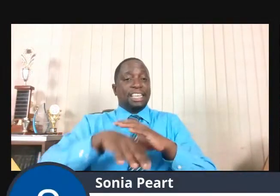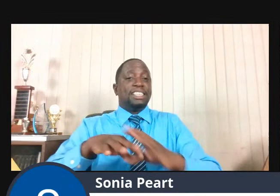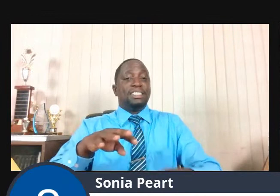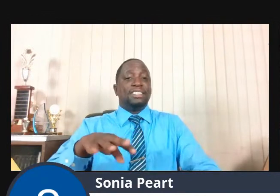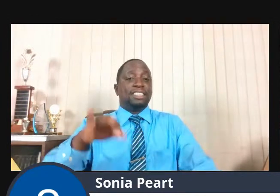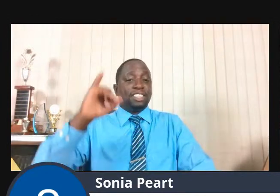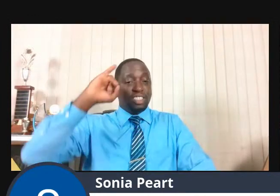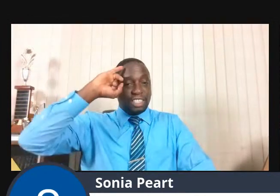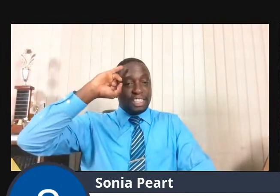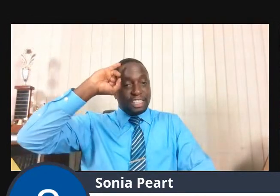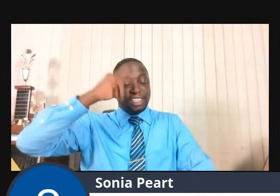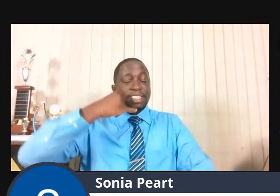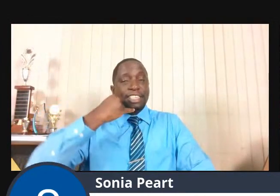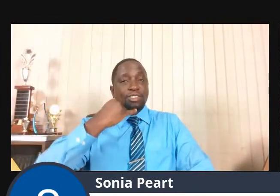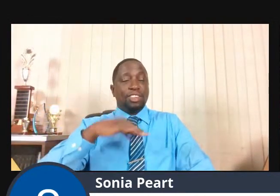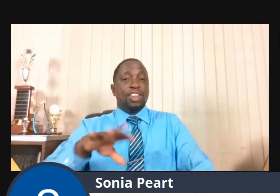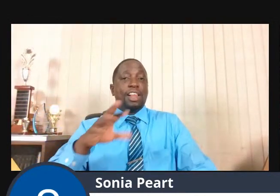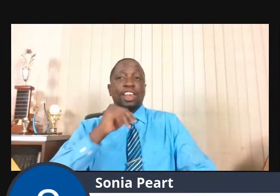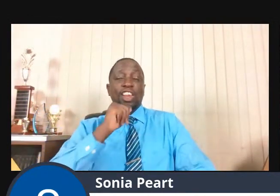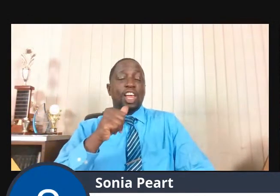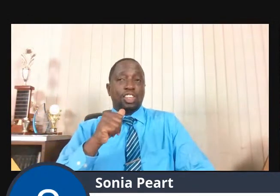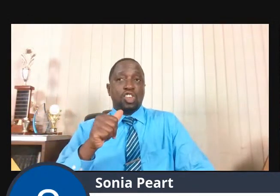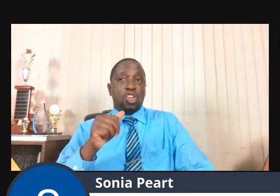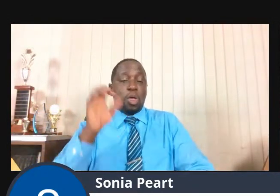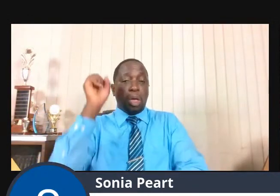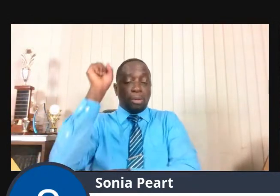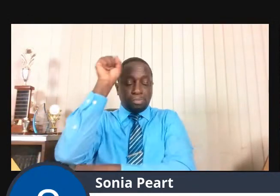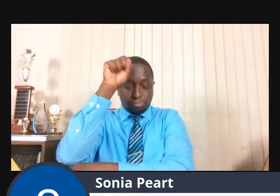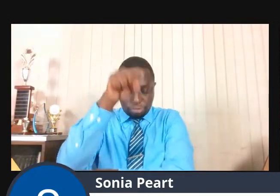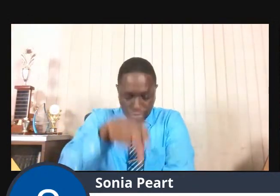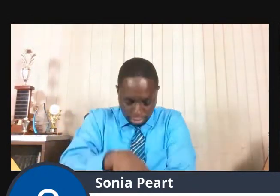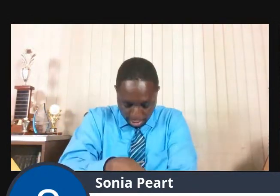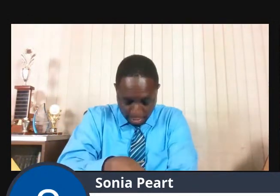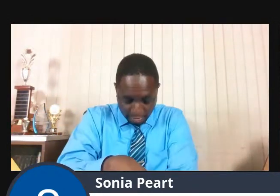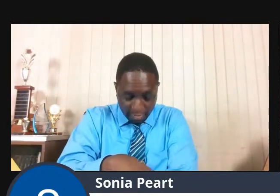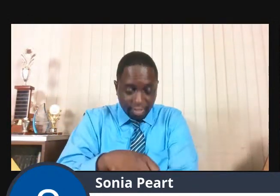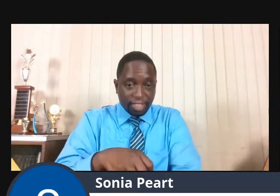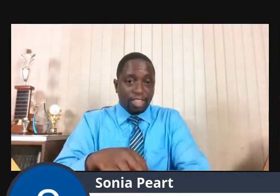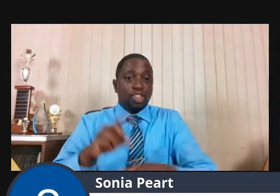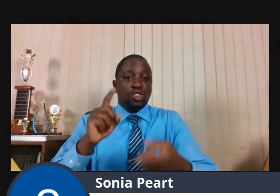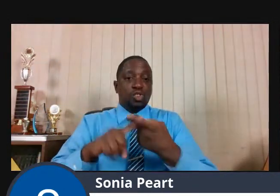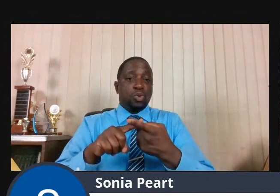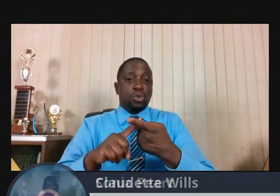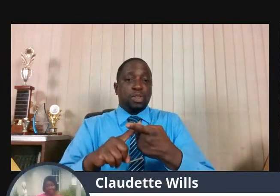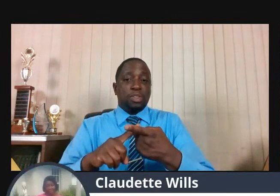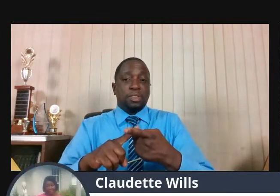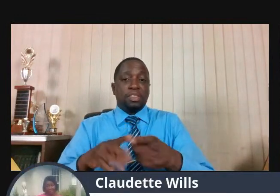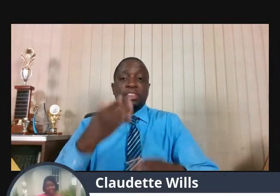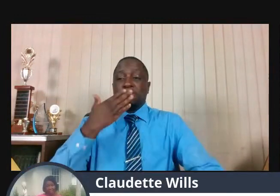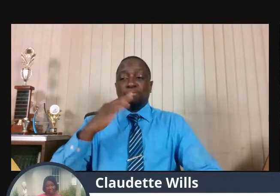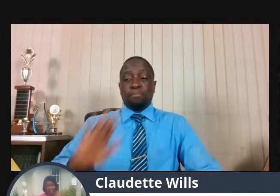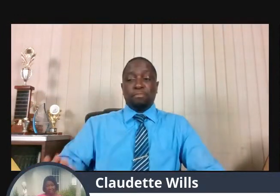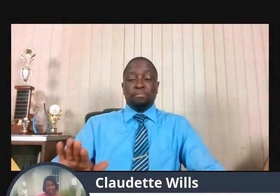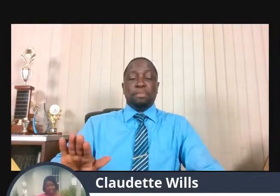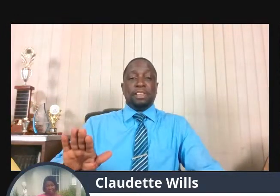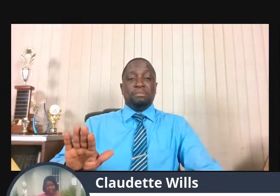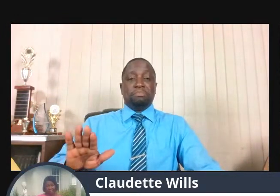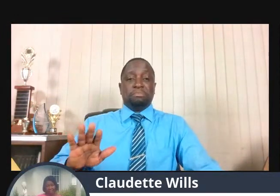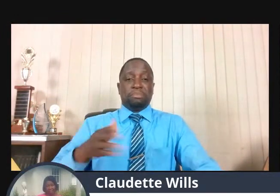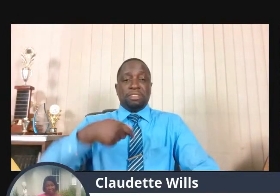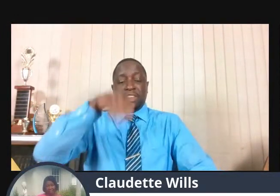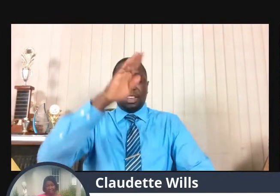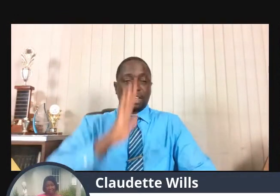Baal, and every mouth which has not kissed him. So, Elijah, as